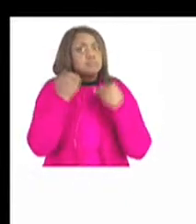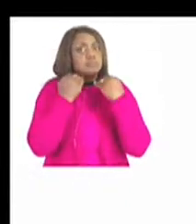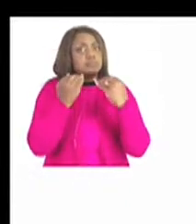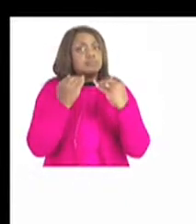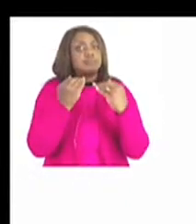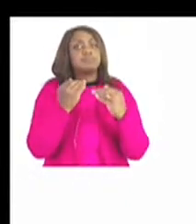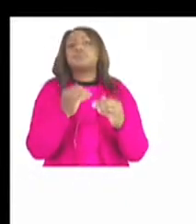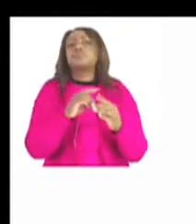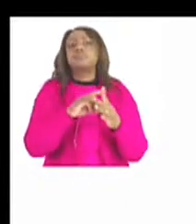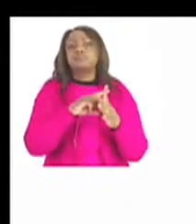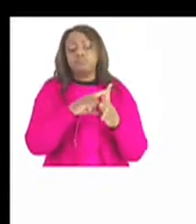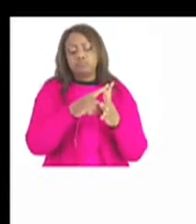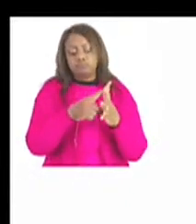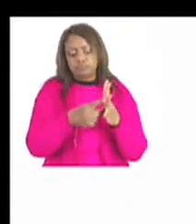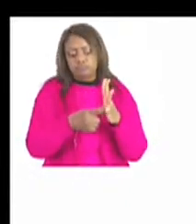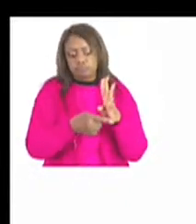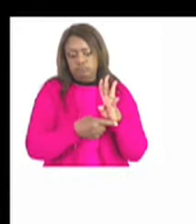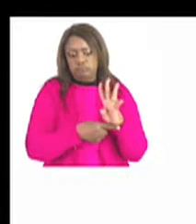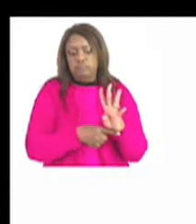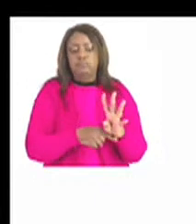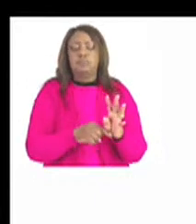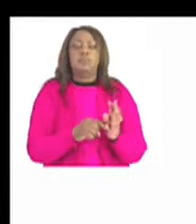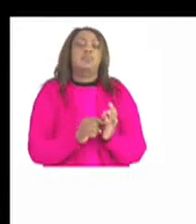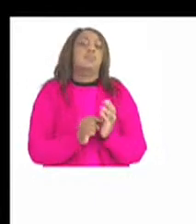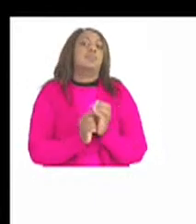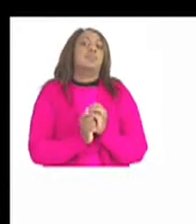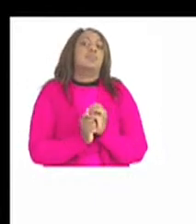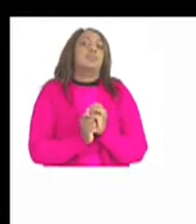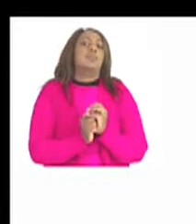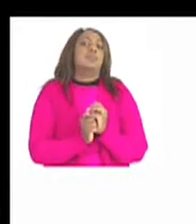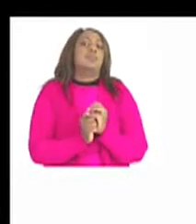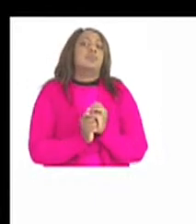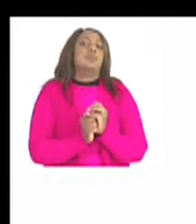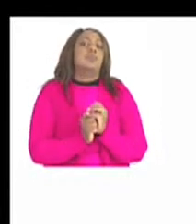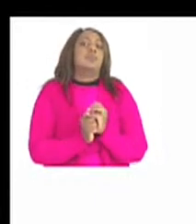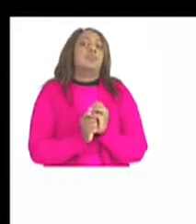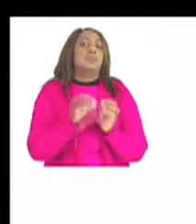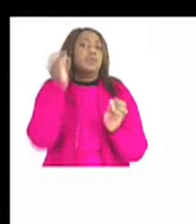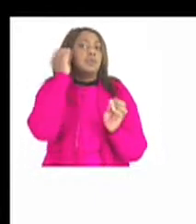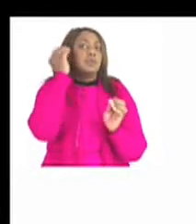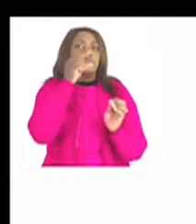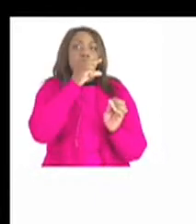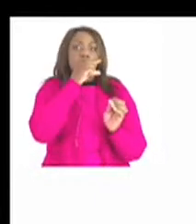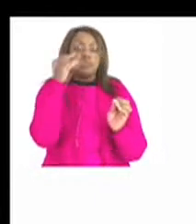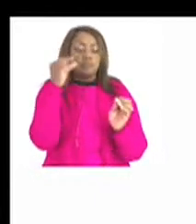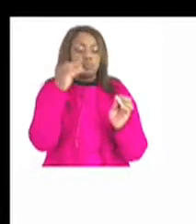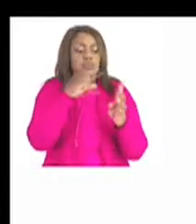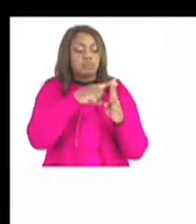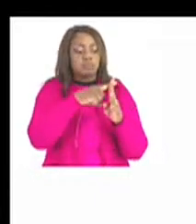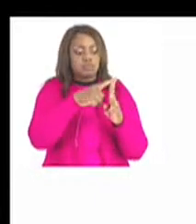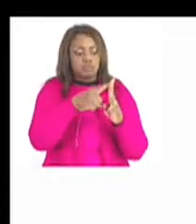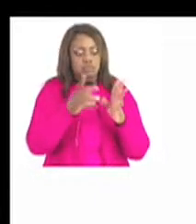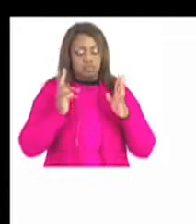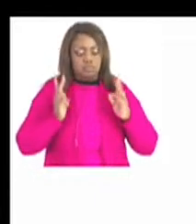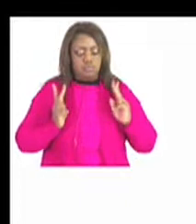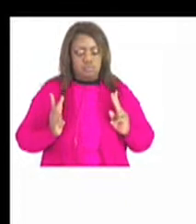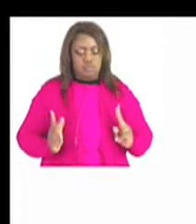competency says that identify from a given diagram the different systems of the human body